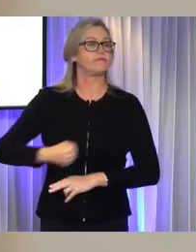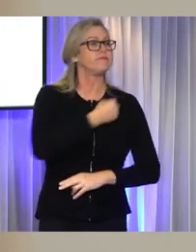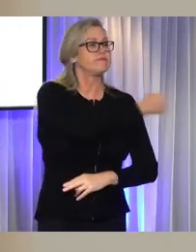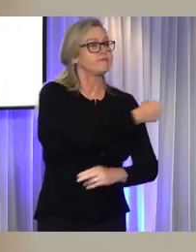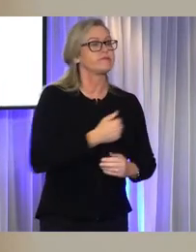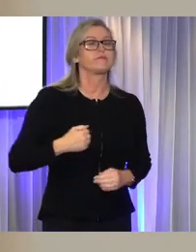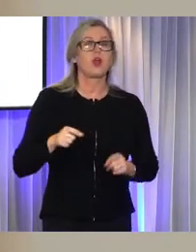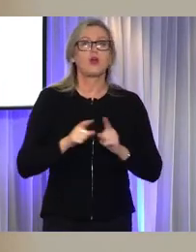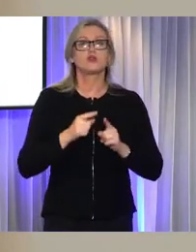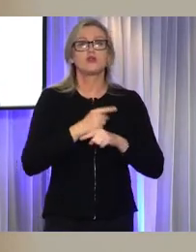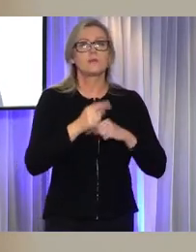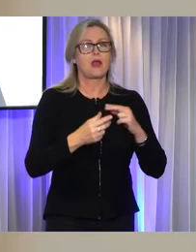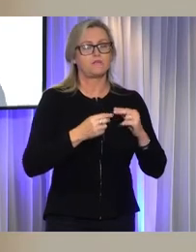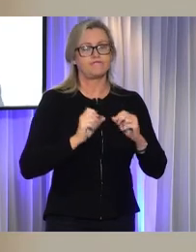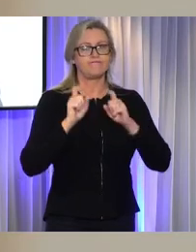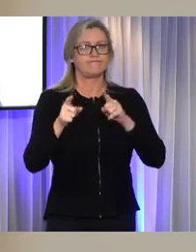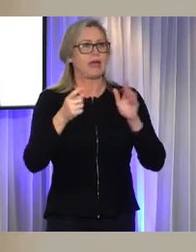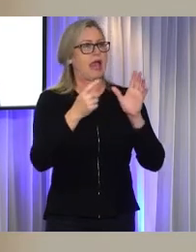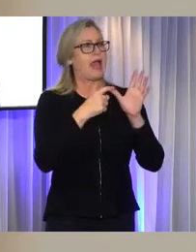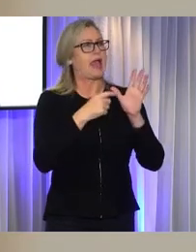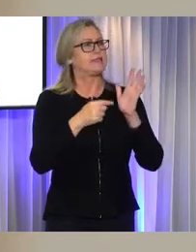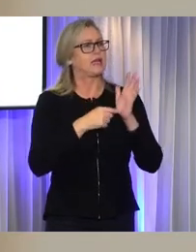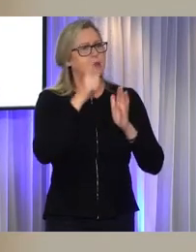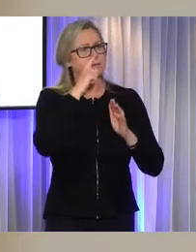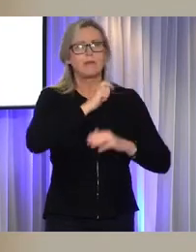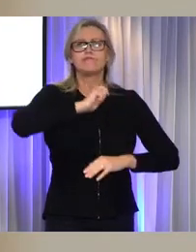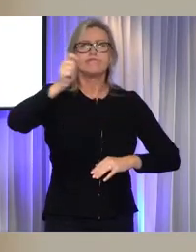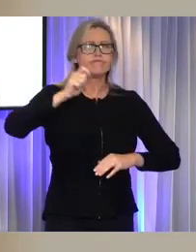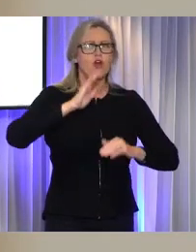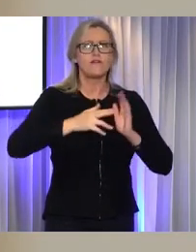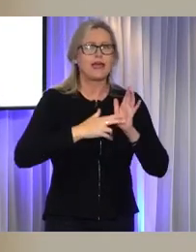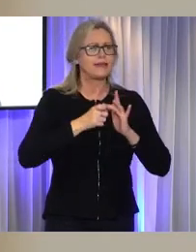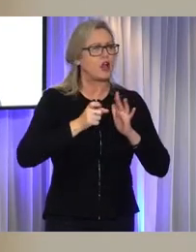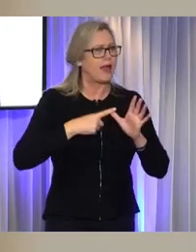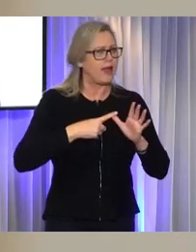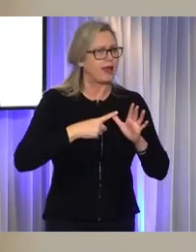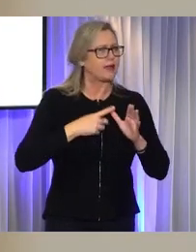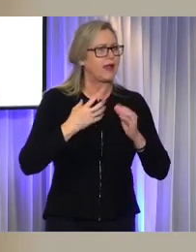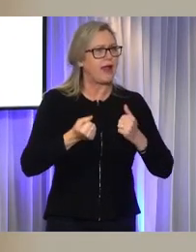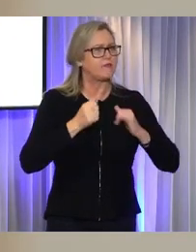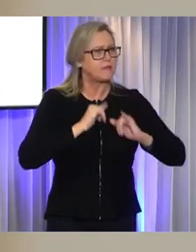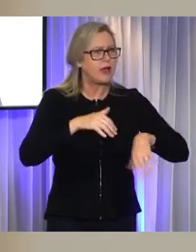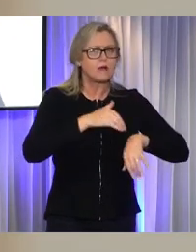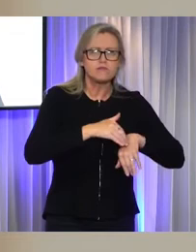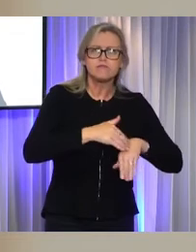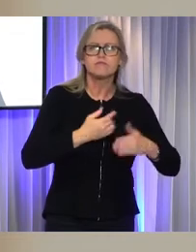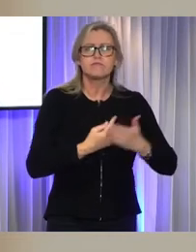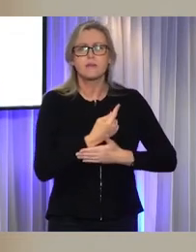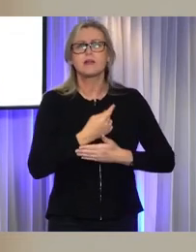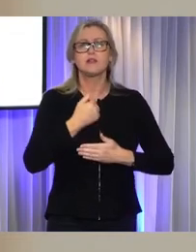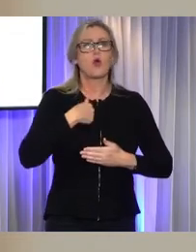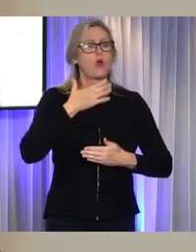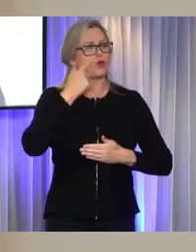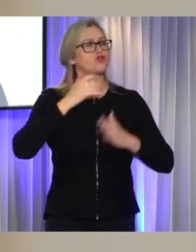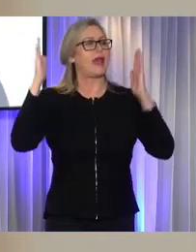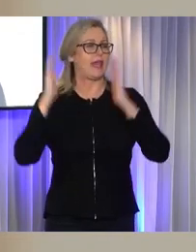You know that's the people who've got to take their own government to court to stop an unfair cut. We've already knocked over, we've reduced the net number of cases